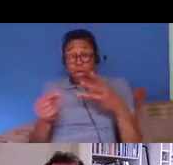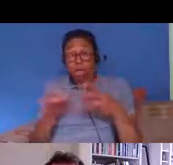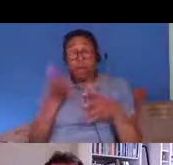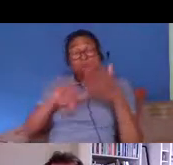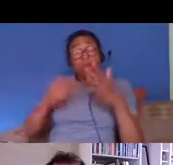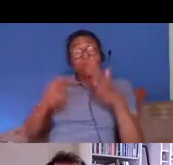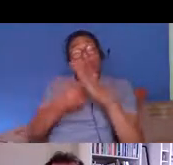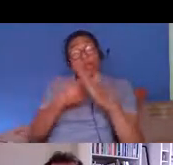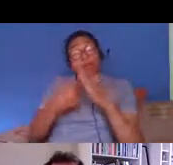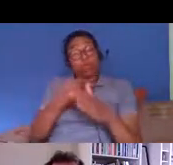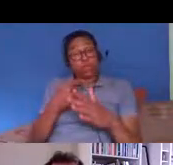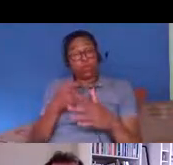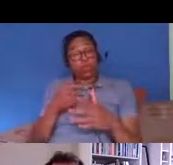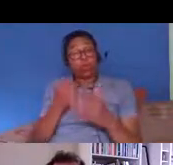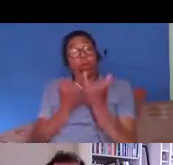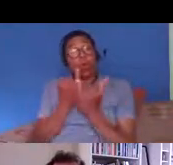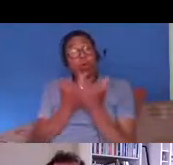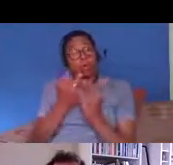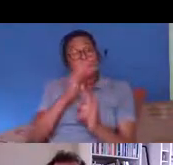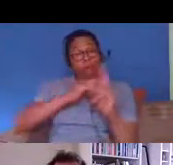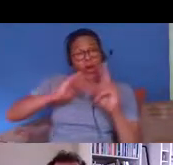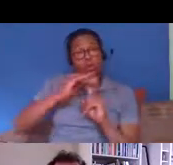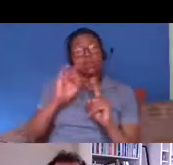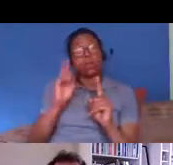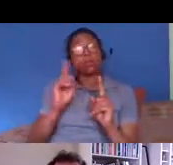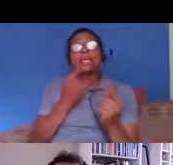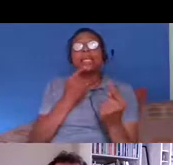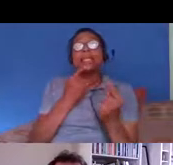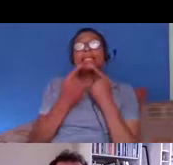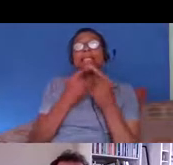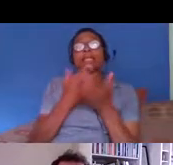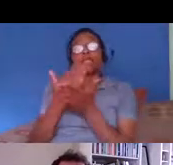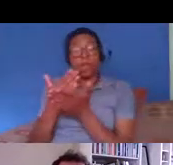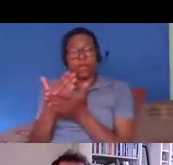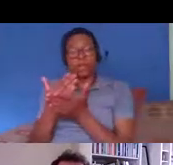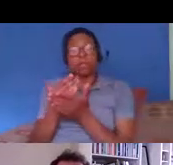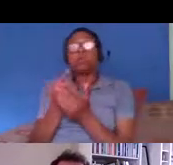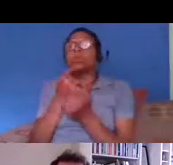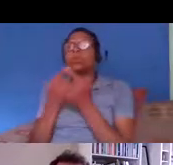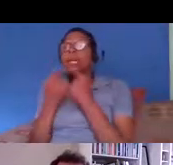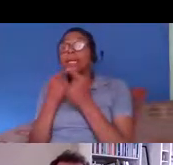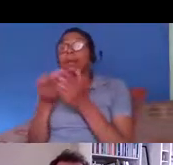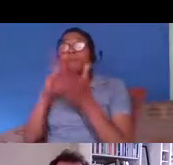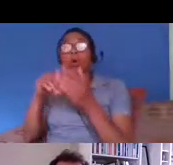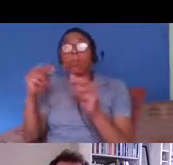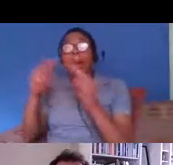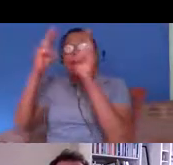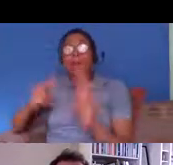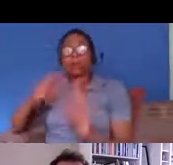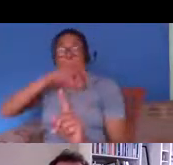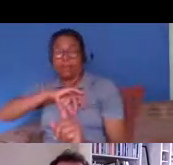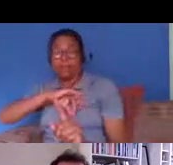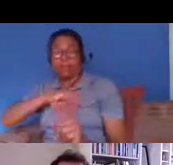and you get data sharing between different government departments and um that's again if a feature like an identity card system